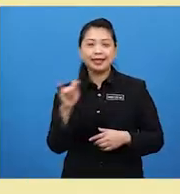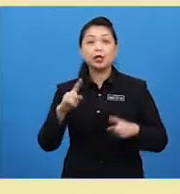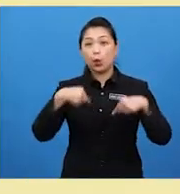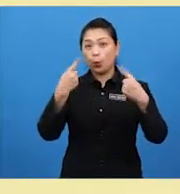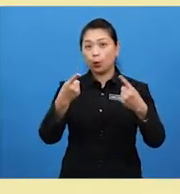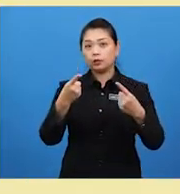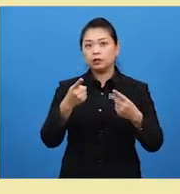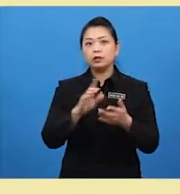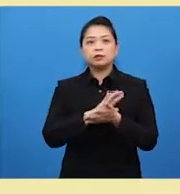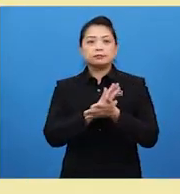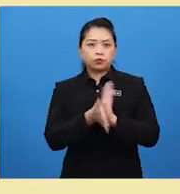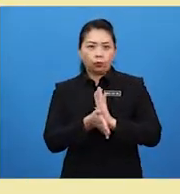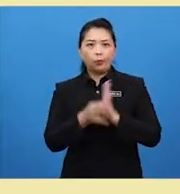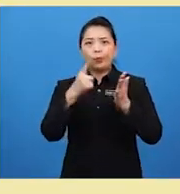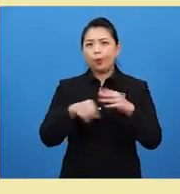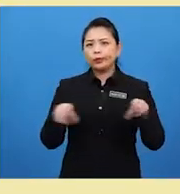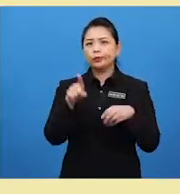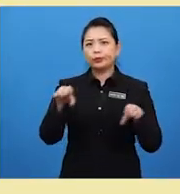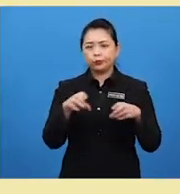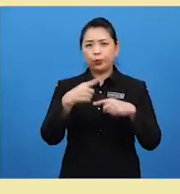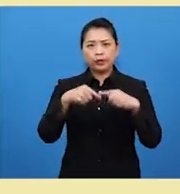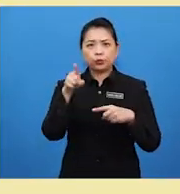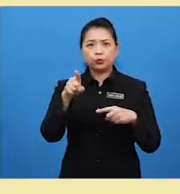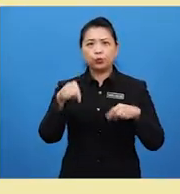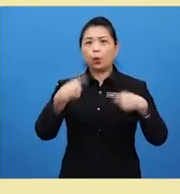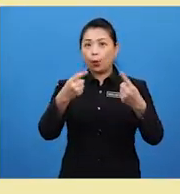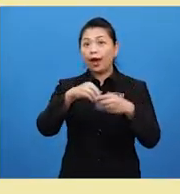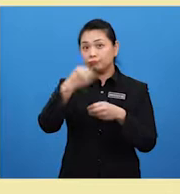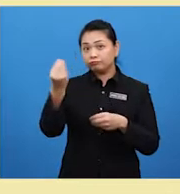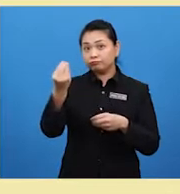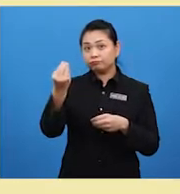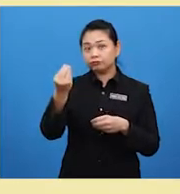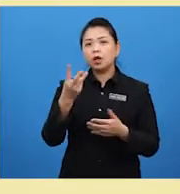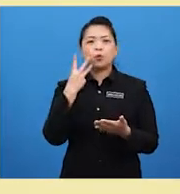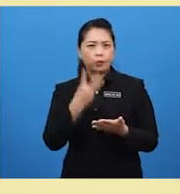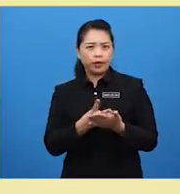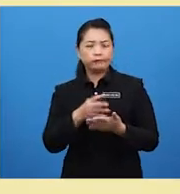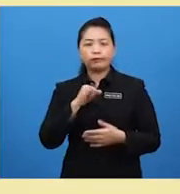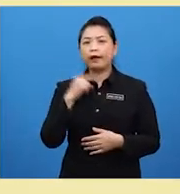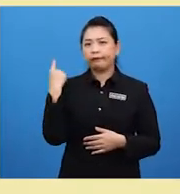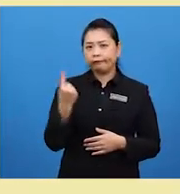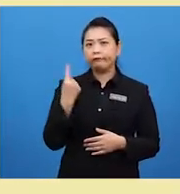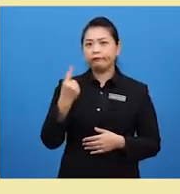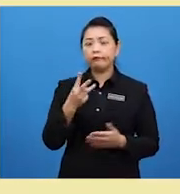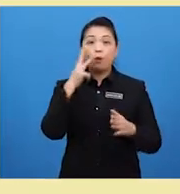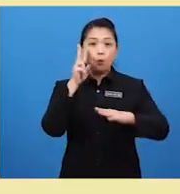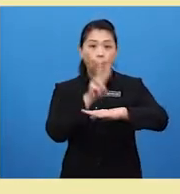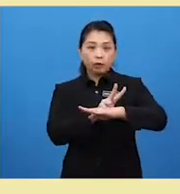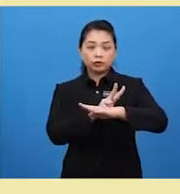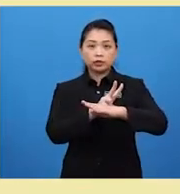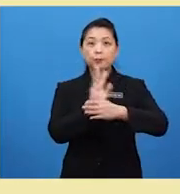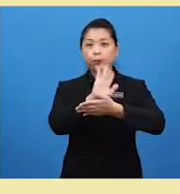So, what do you do when you go out? Well, I often watch a movie